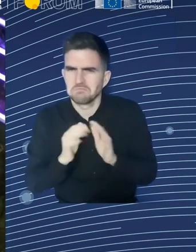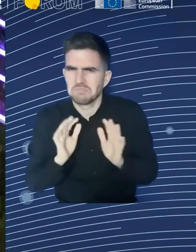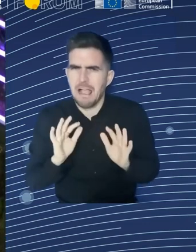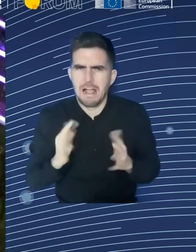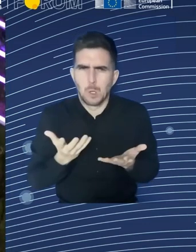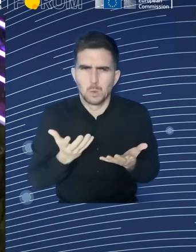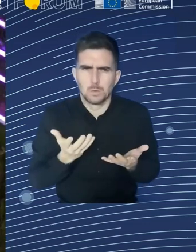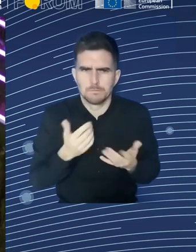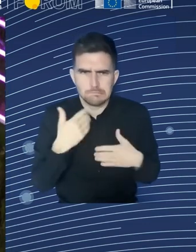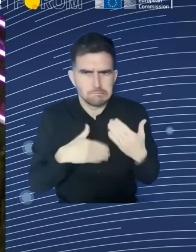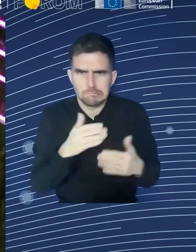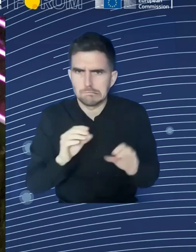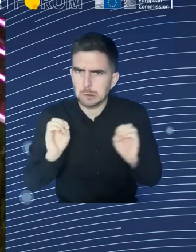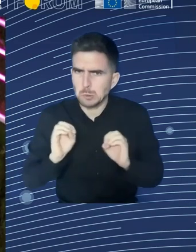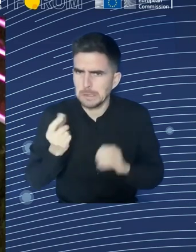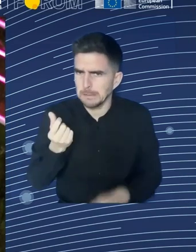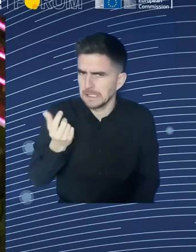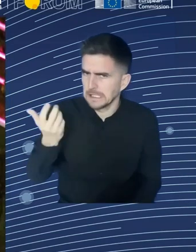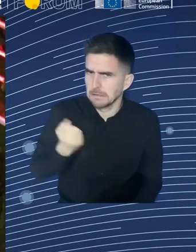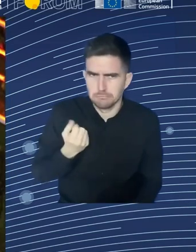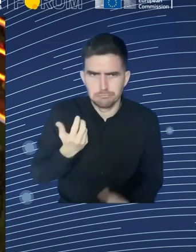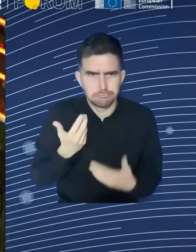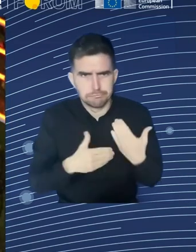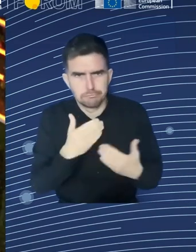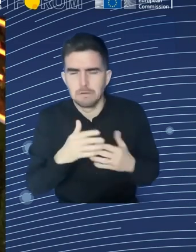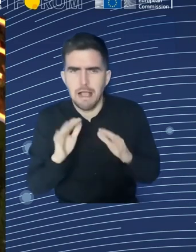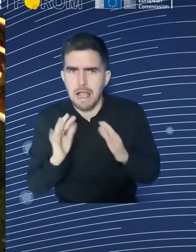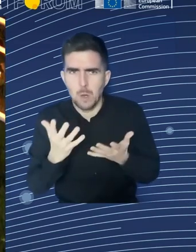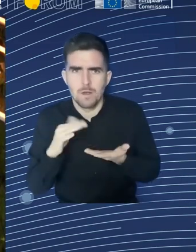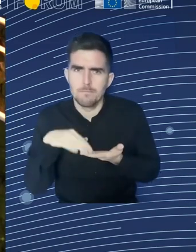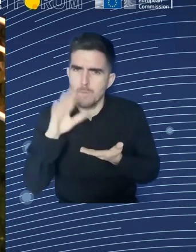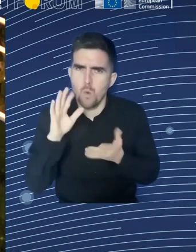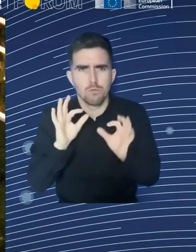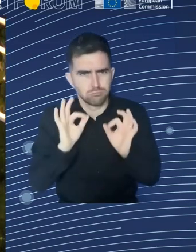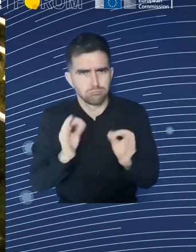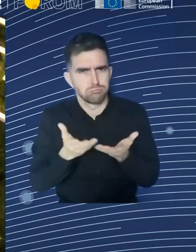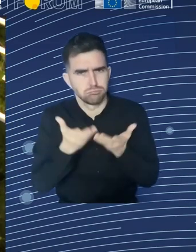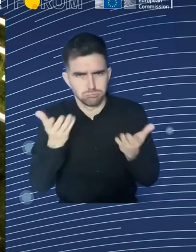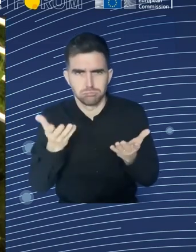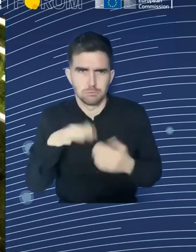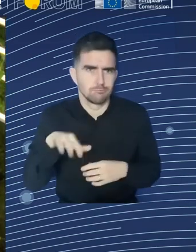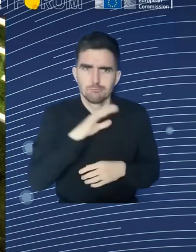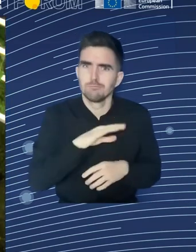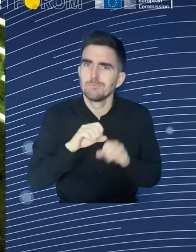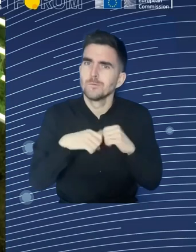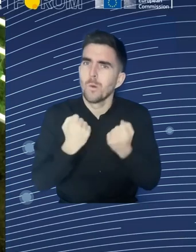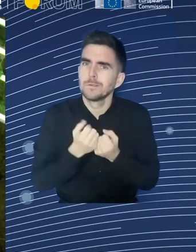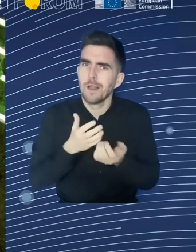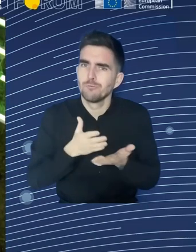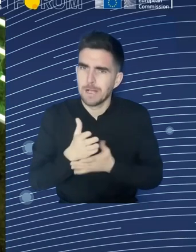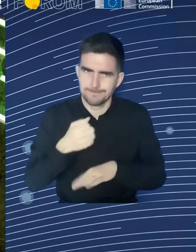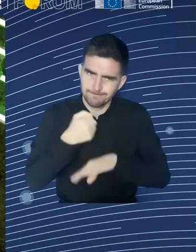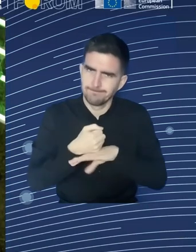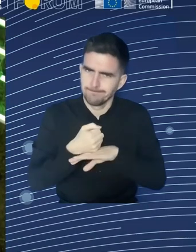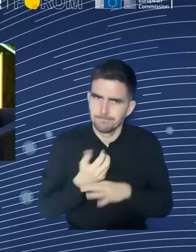think there is plenty of place for workplace democracy in the pillar of social rights. And the right to high quality jobs and